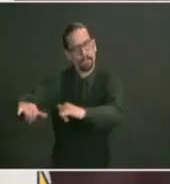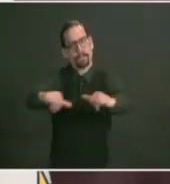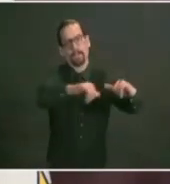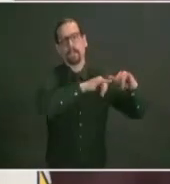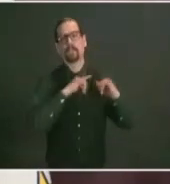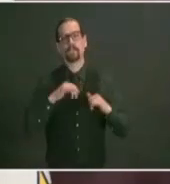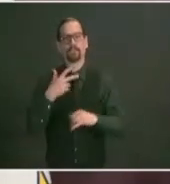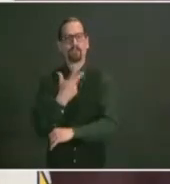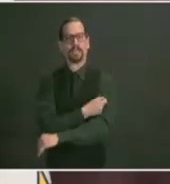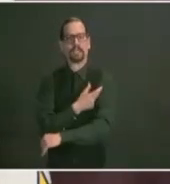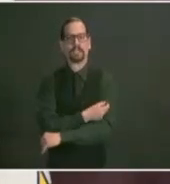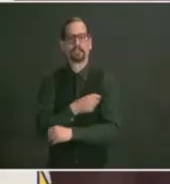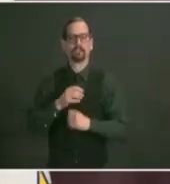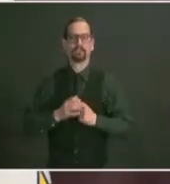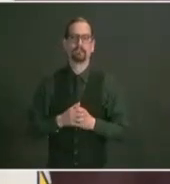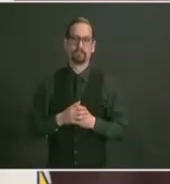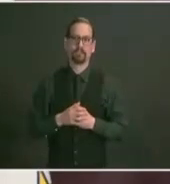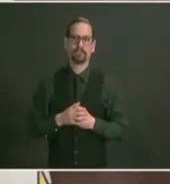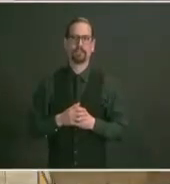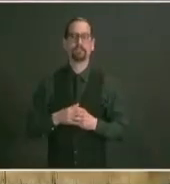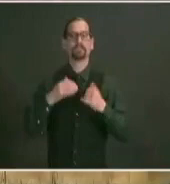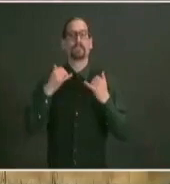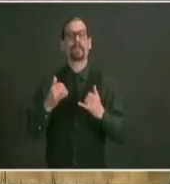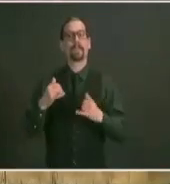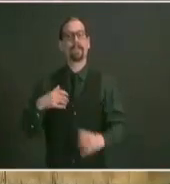and with that i'll pass it on to tom